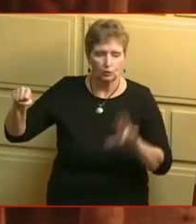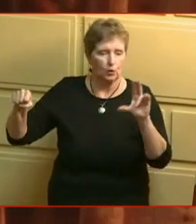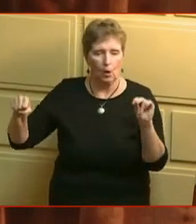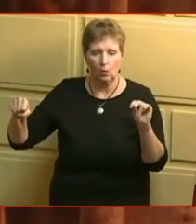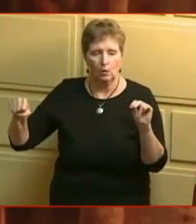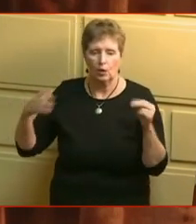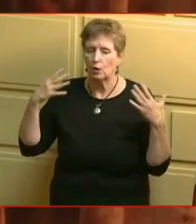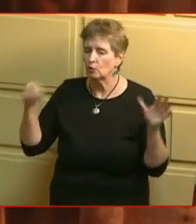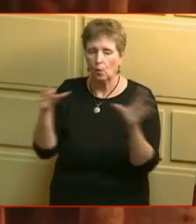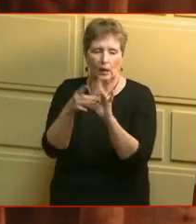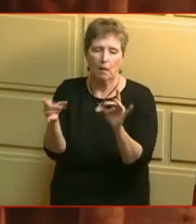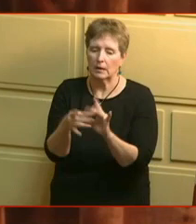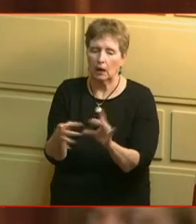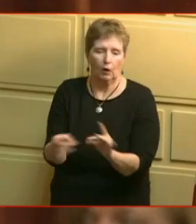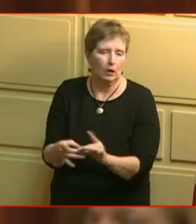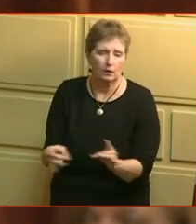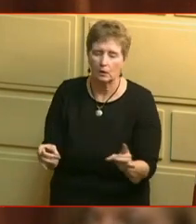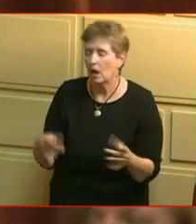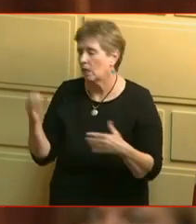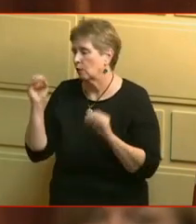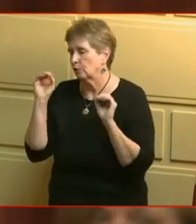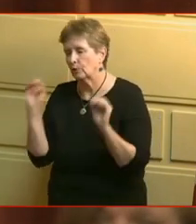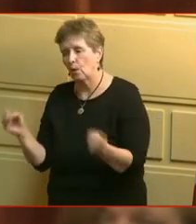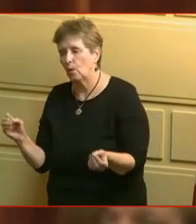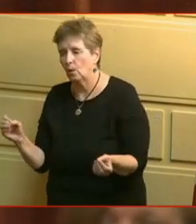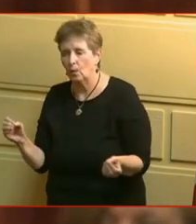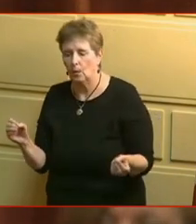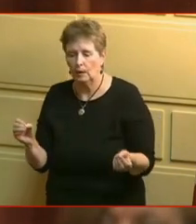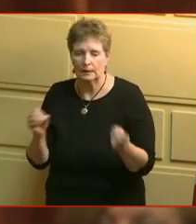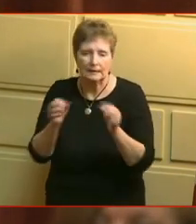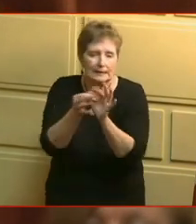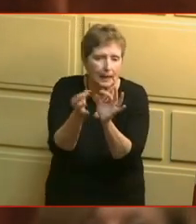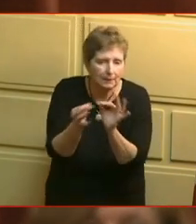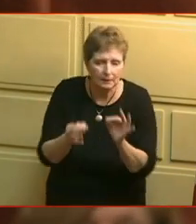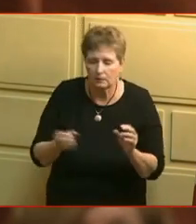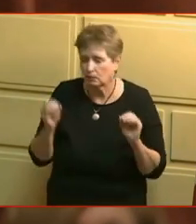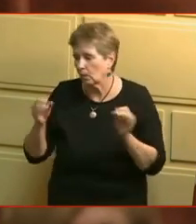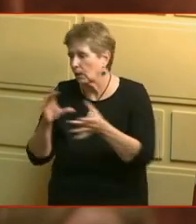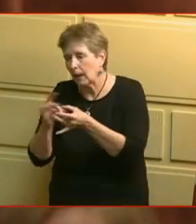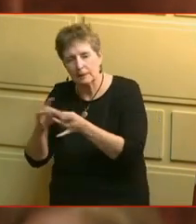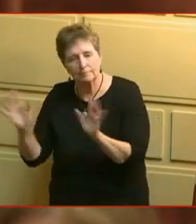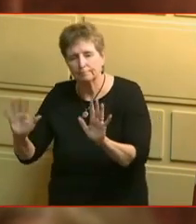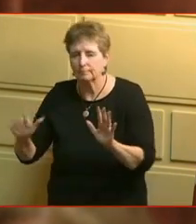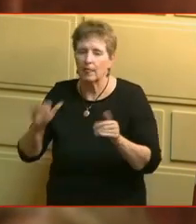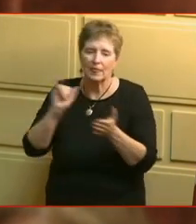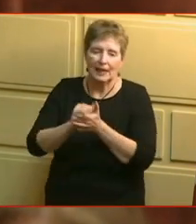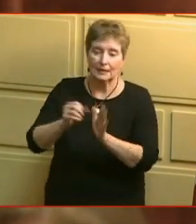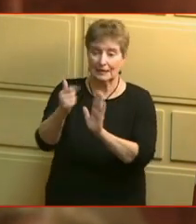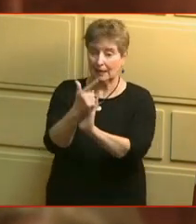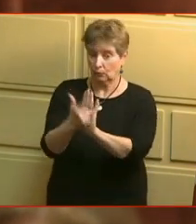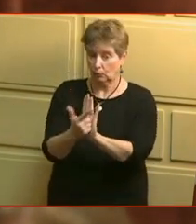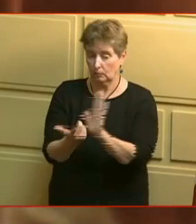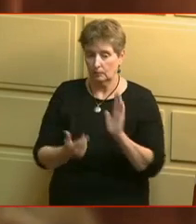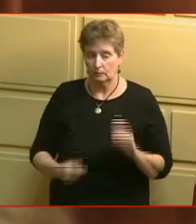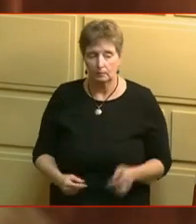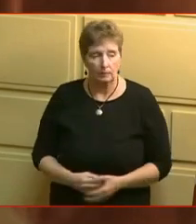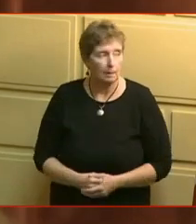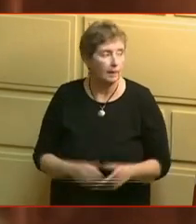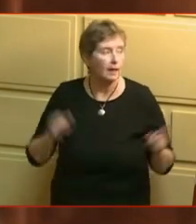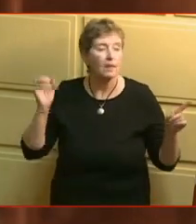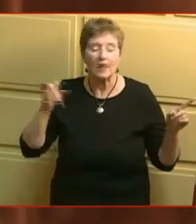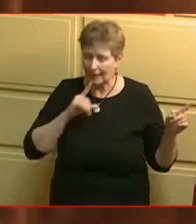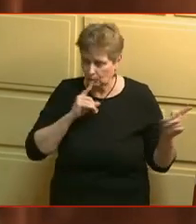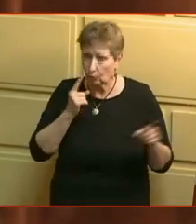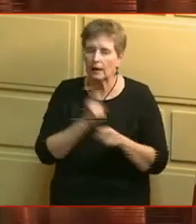no. There are no commentaries. There are no statements, no comments. That's in statute. That